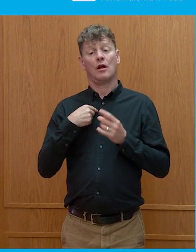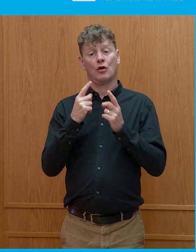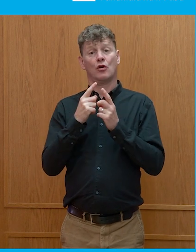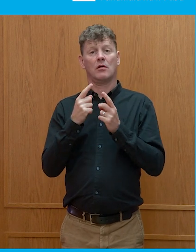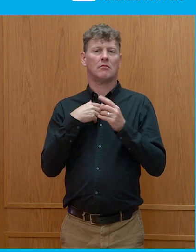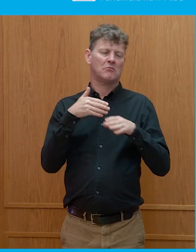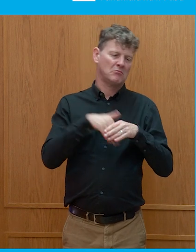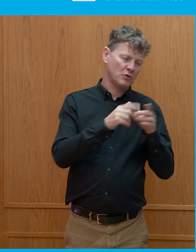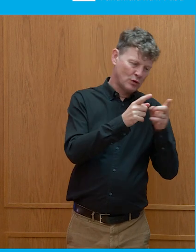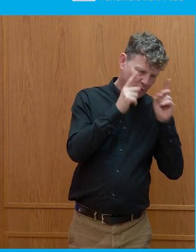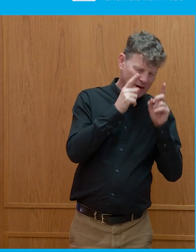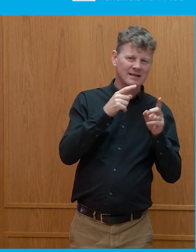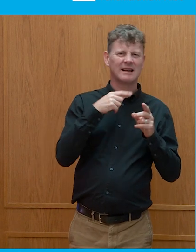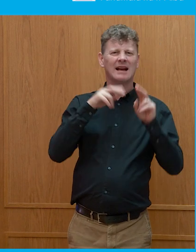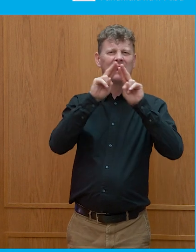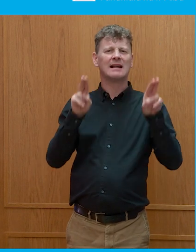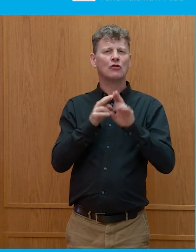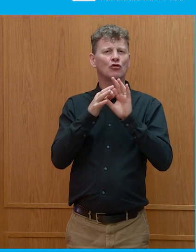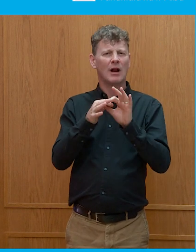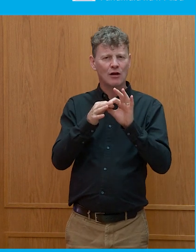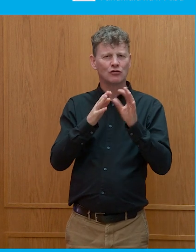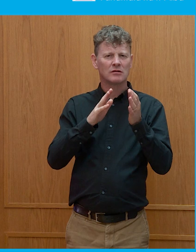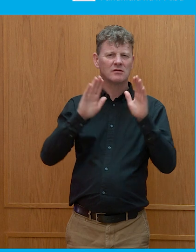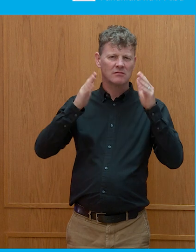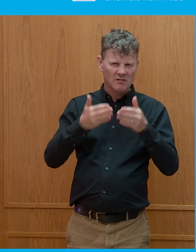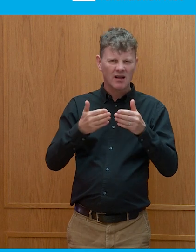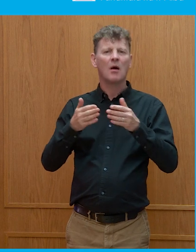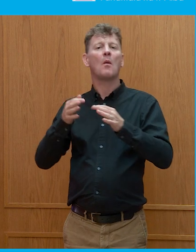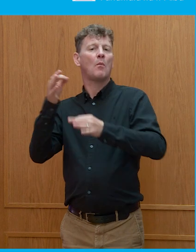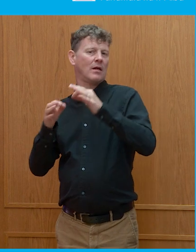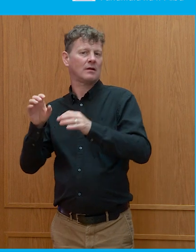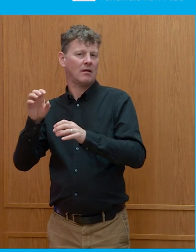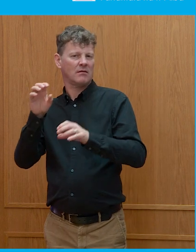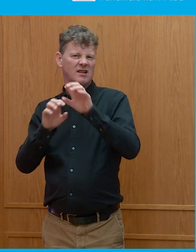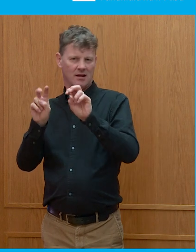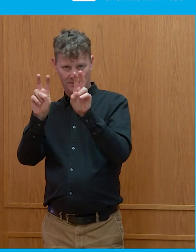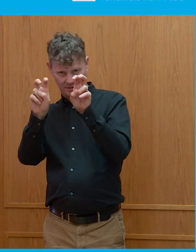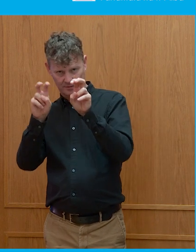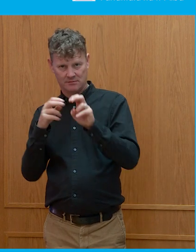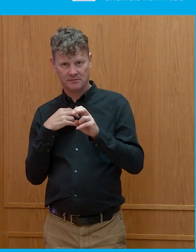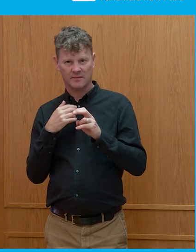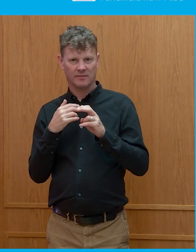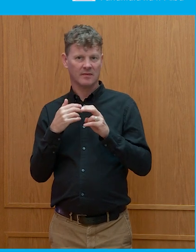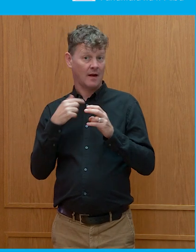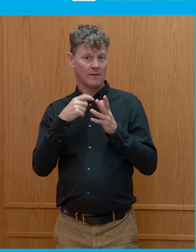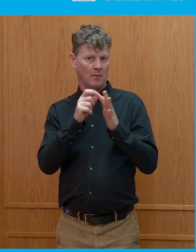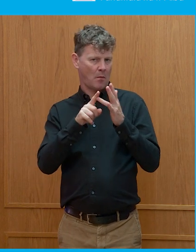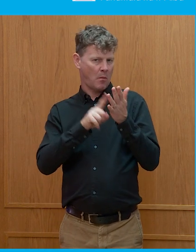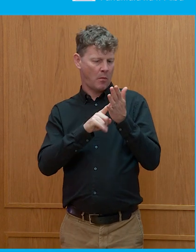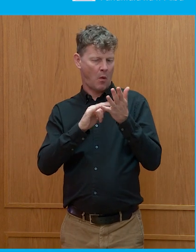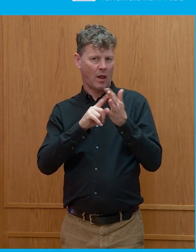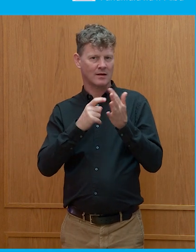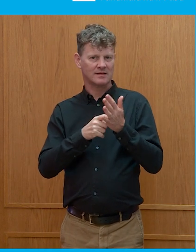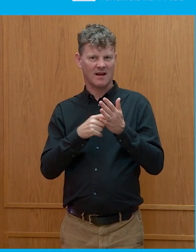was an international relations major, and then I have a graduate degree in political science. So, and I've been a political pollster for 20-some years. So, this